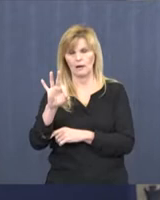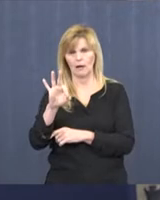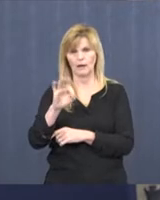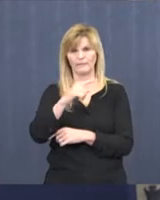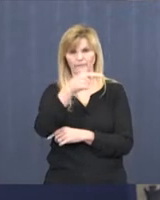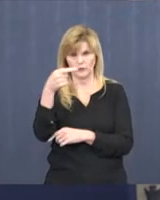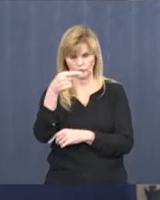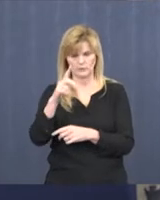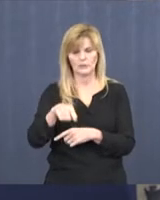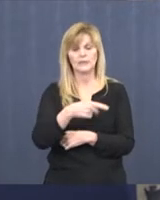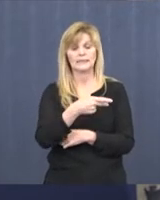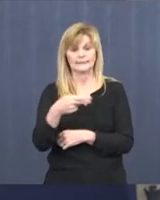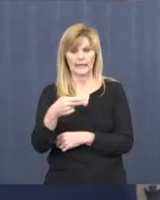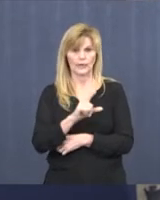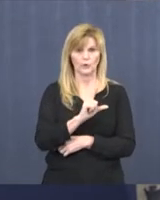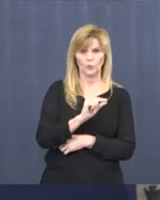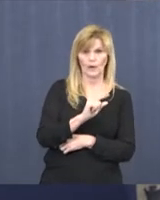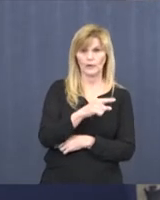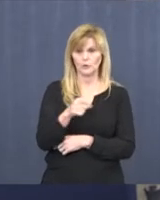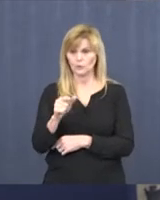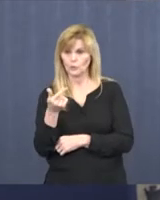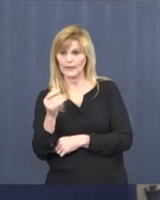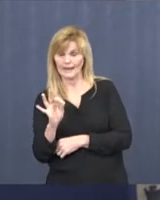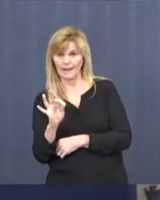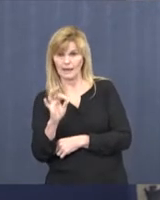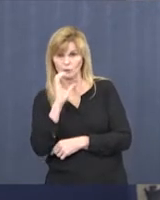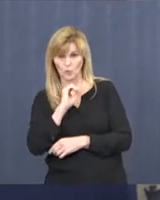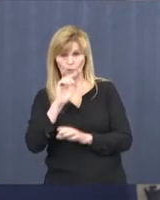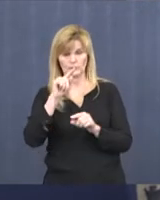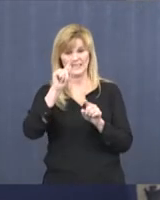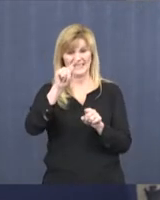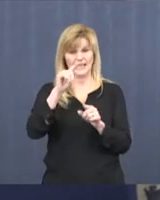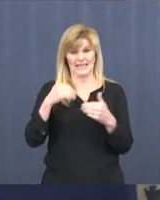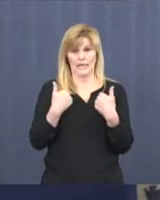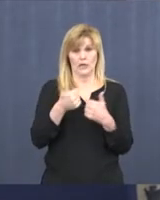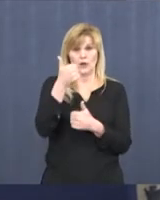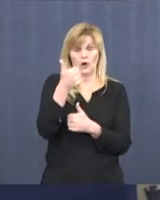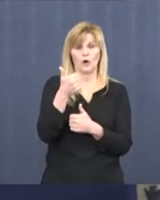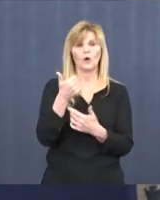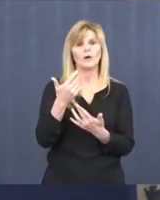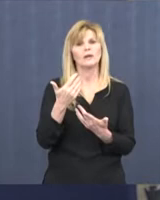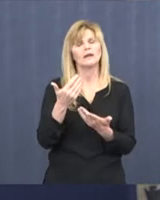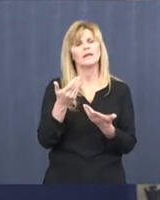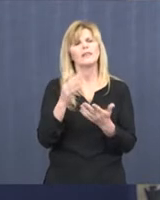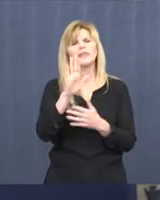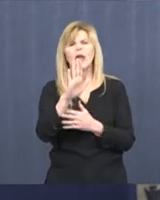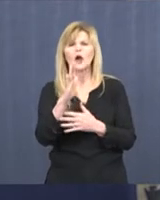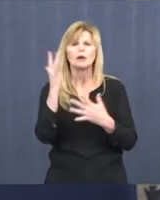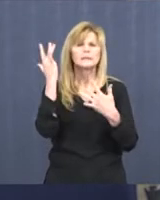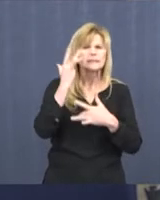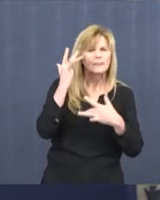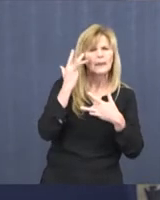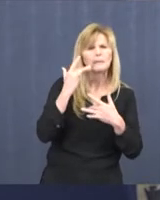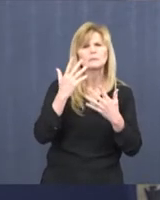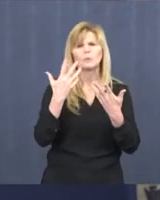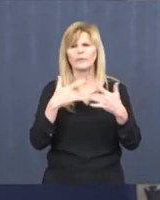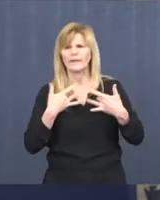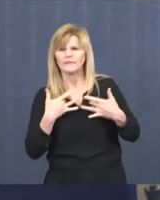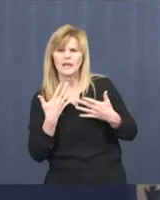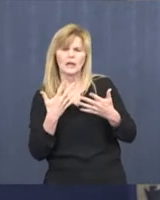the 20 to 29-year-olds. And, of course, these younger populations sometimes have those milder symptoms as well, too, so they